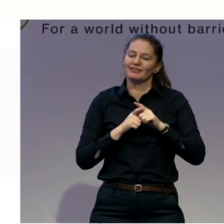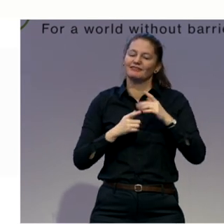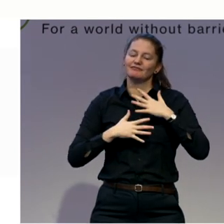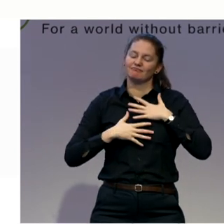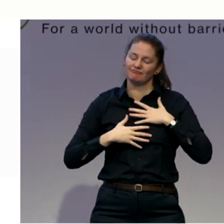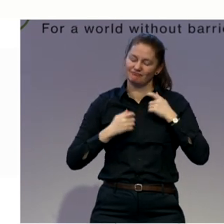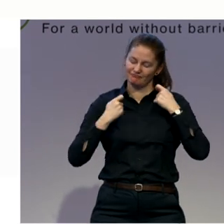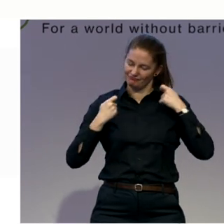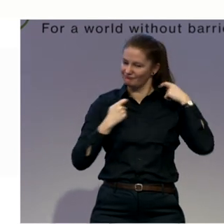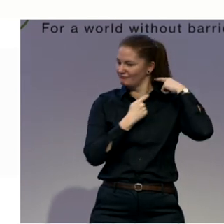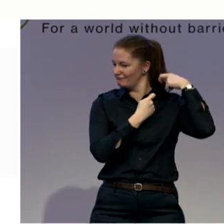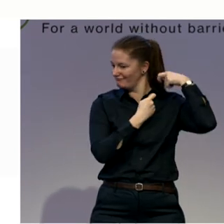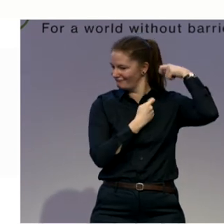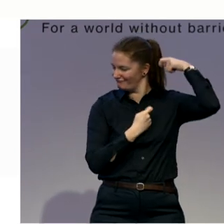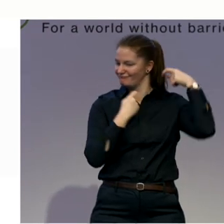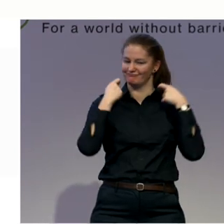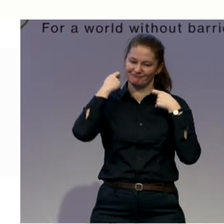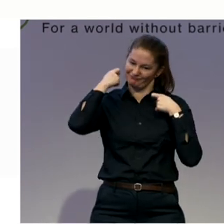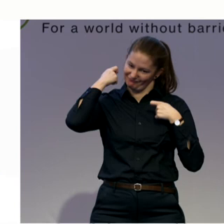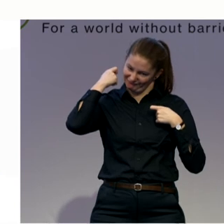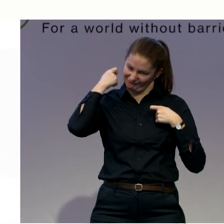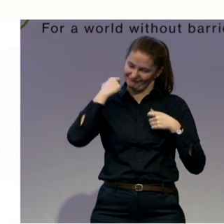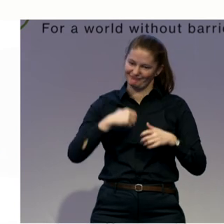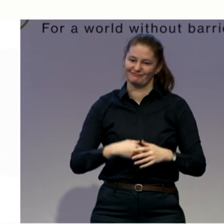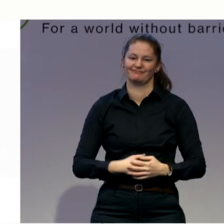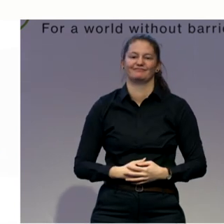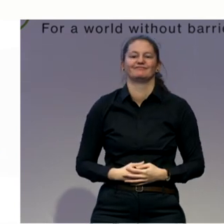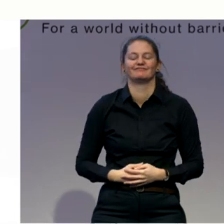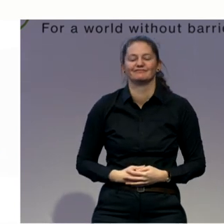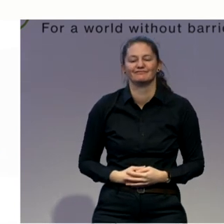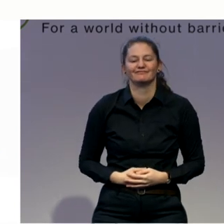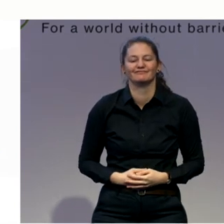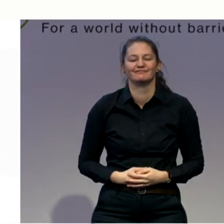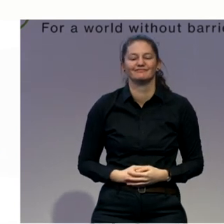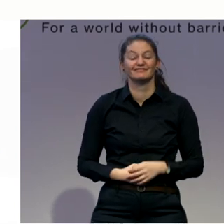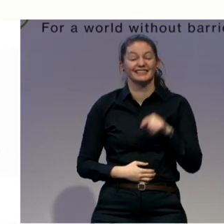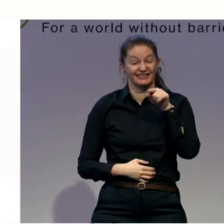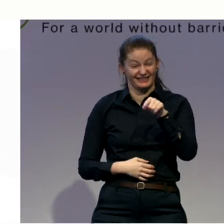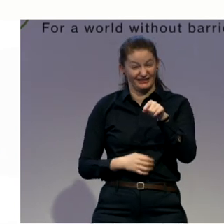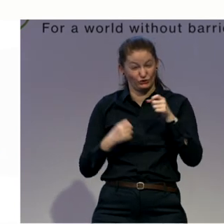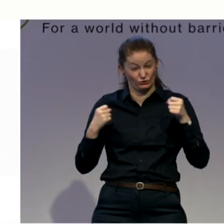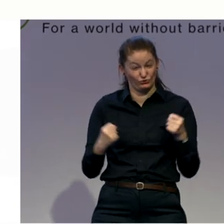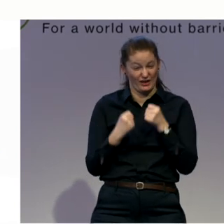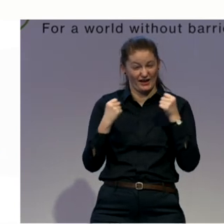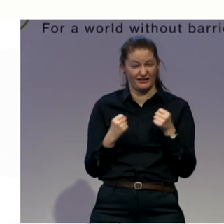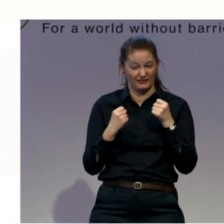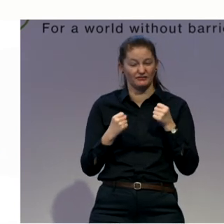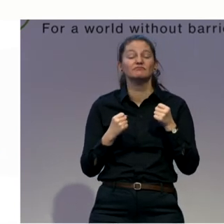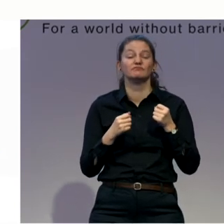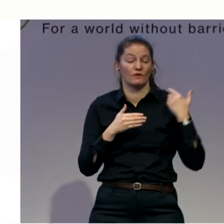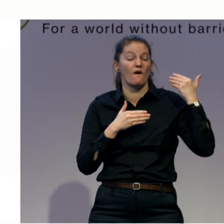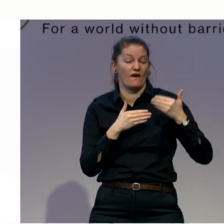This exercise is integral for so many Pilates exercises that aim to